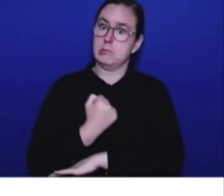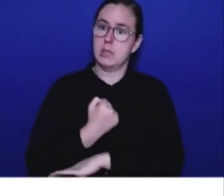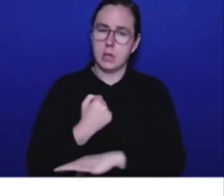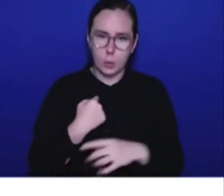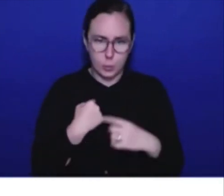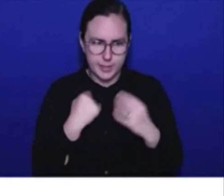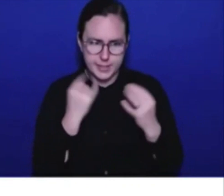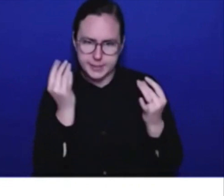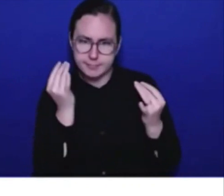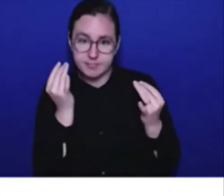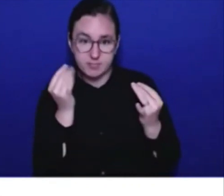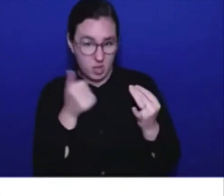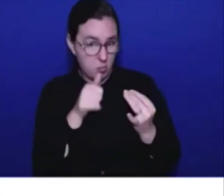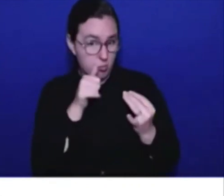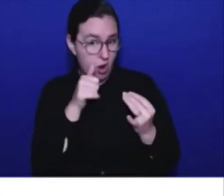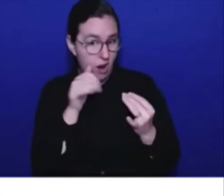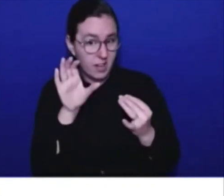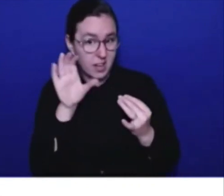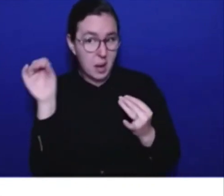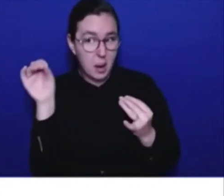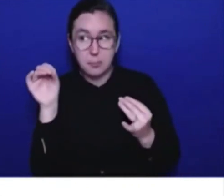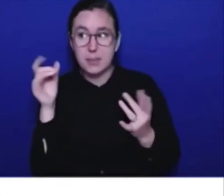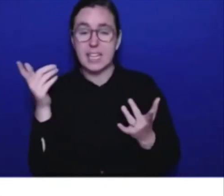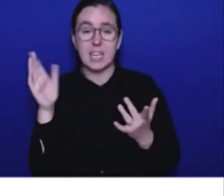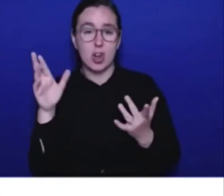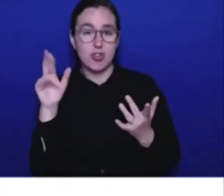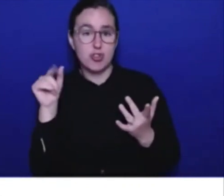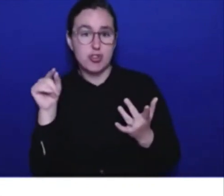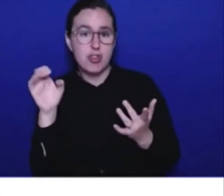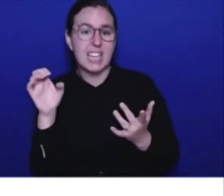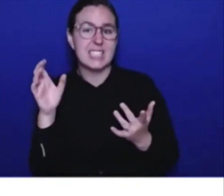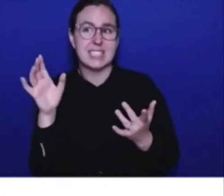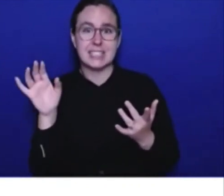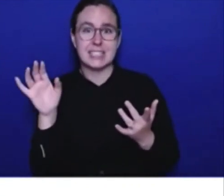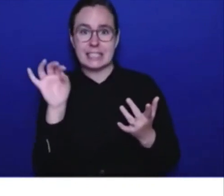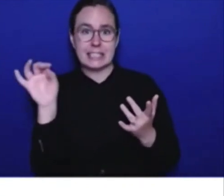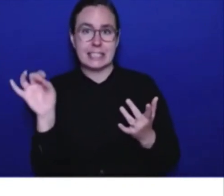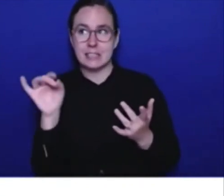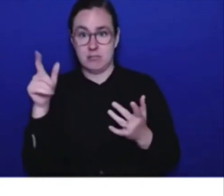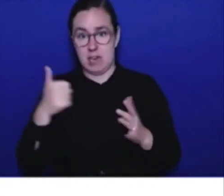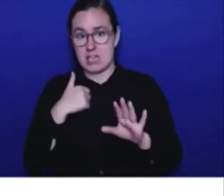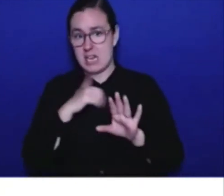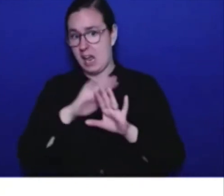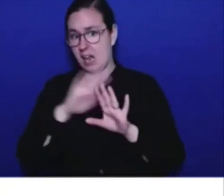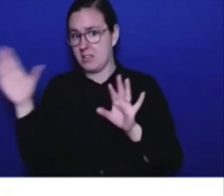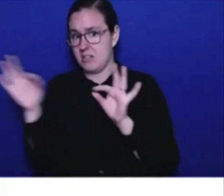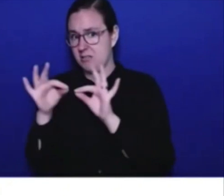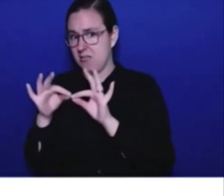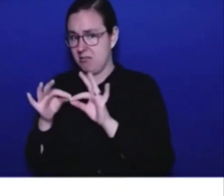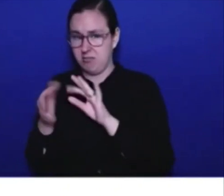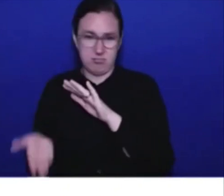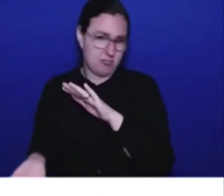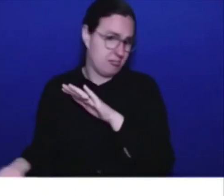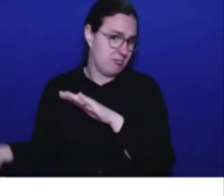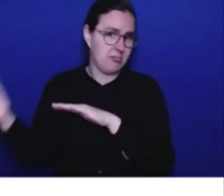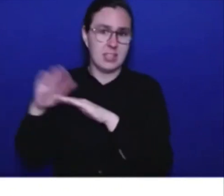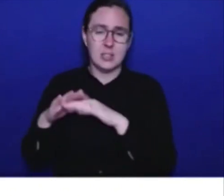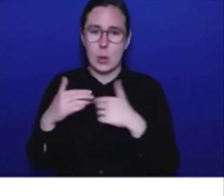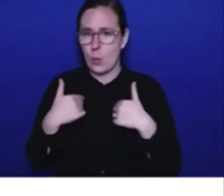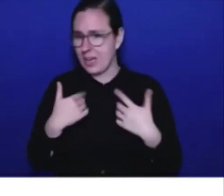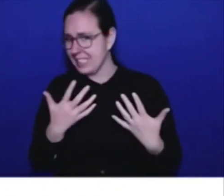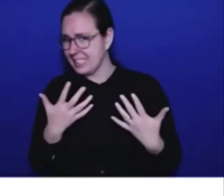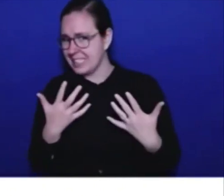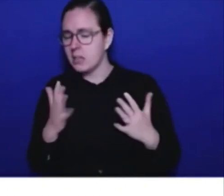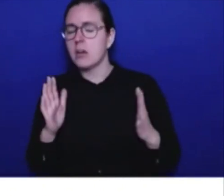So, every British Columbian should know that our Crown Corporation is being managed responsibly with their best